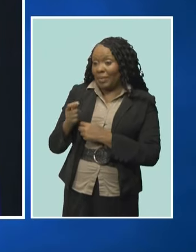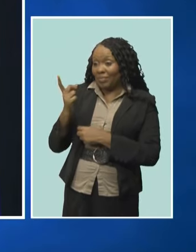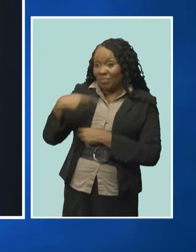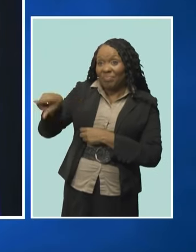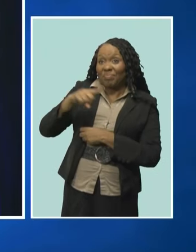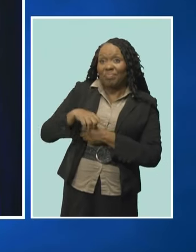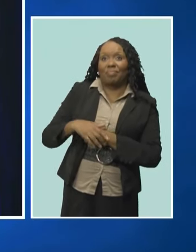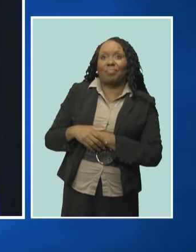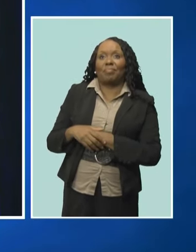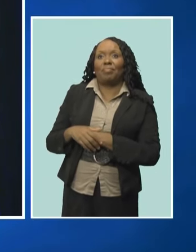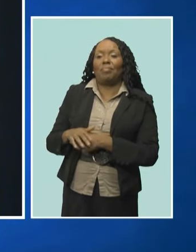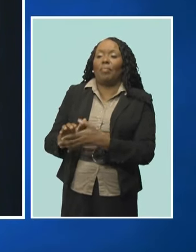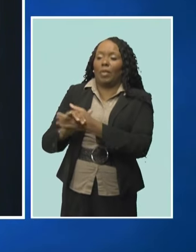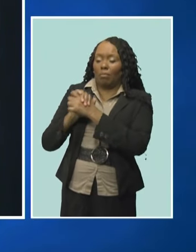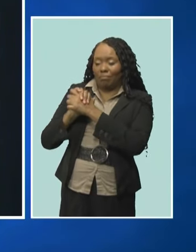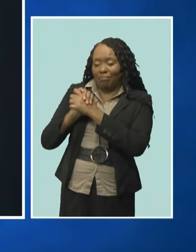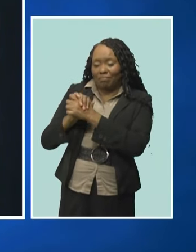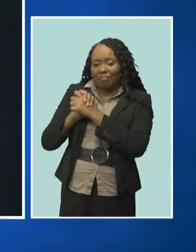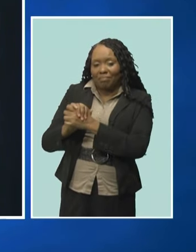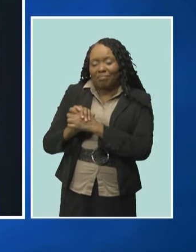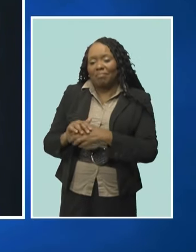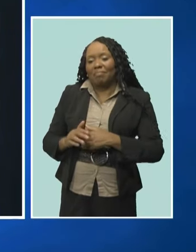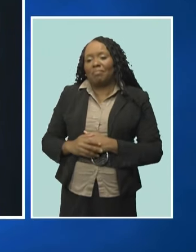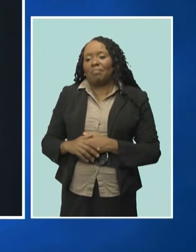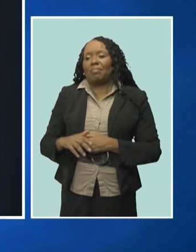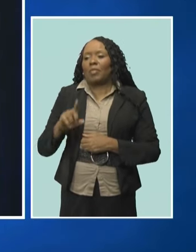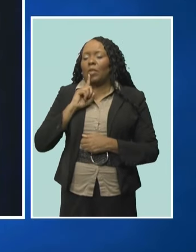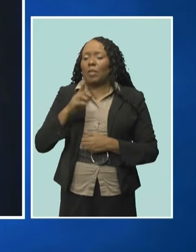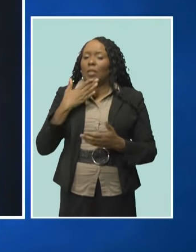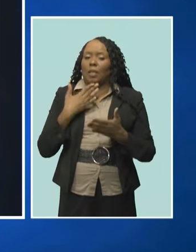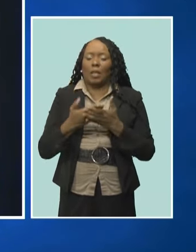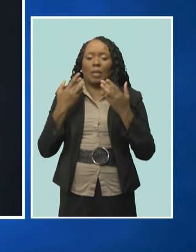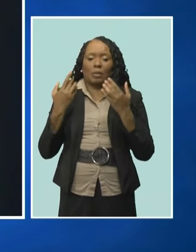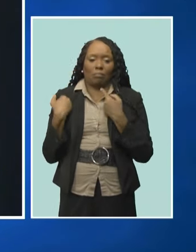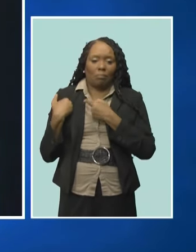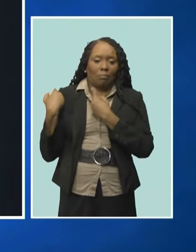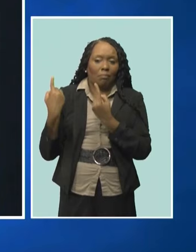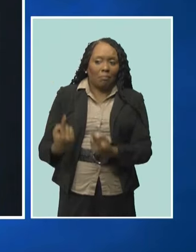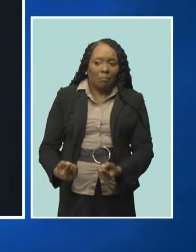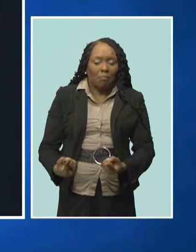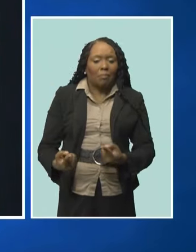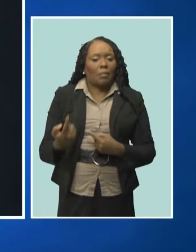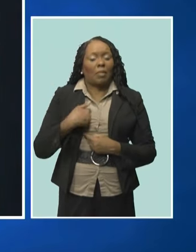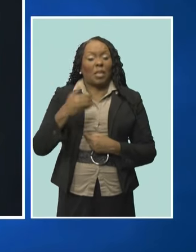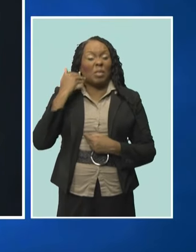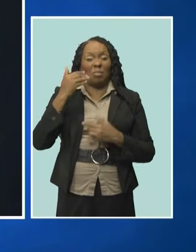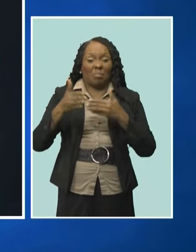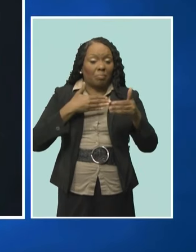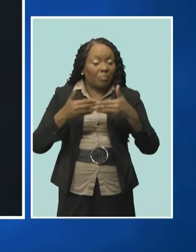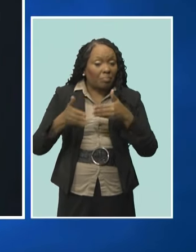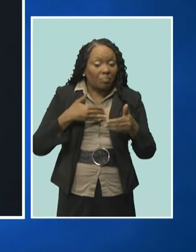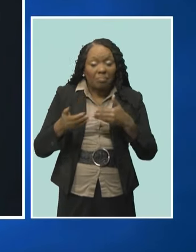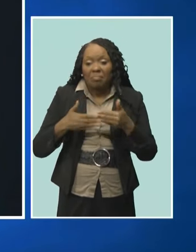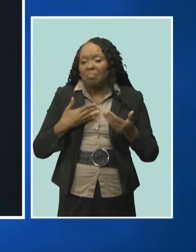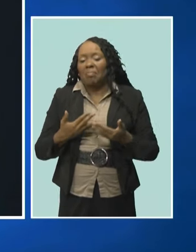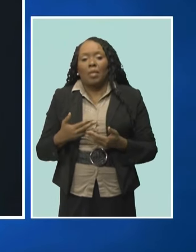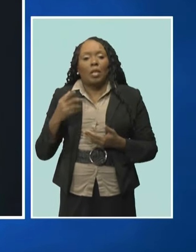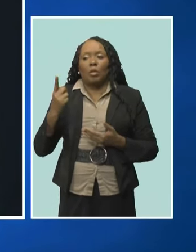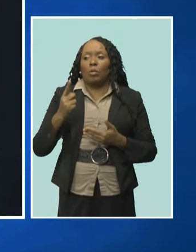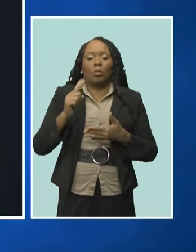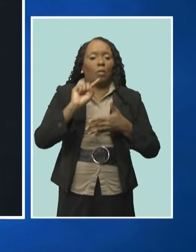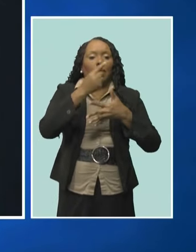on making it this far. And we know that regardless of the outcome,